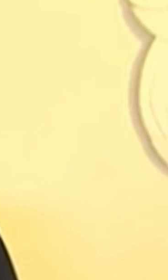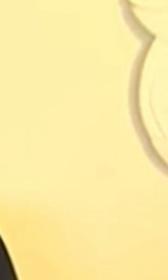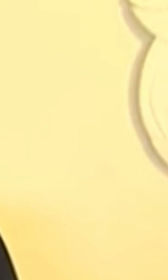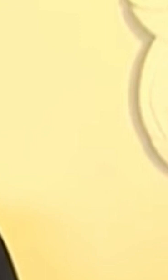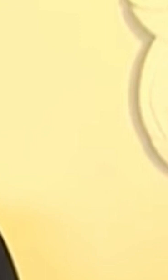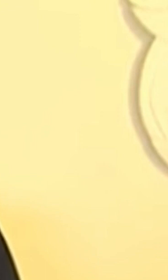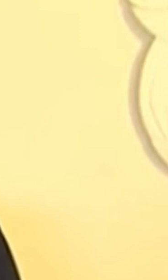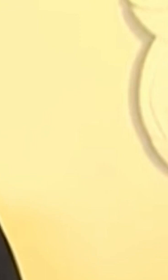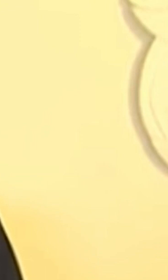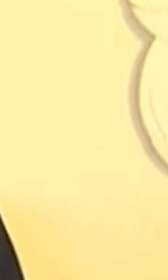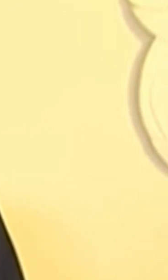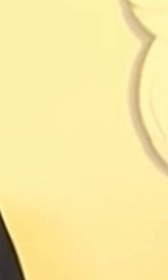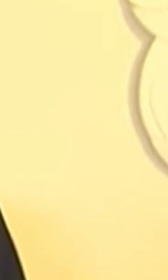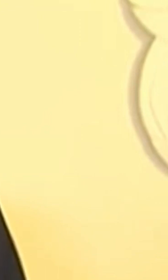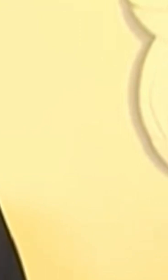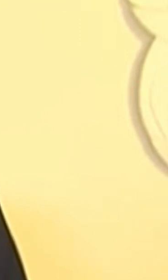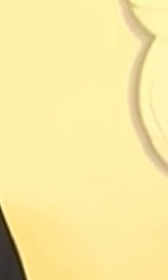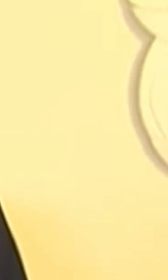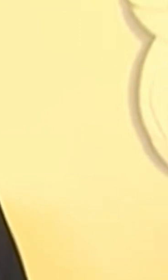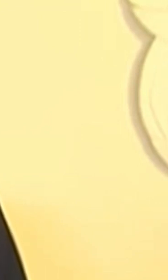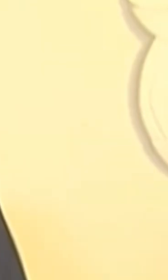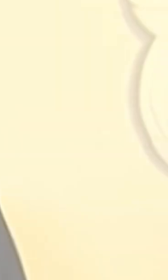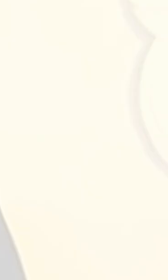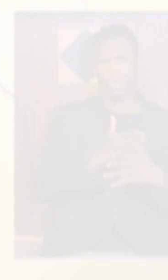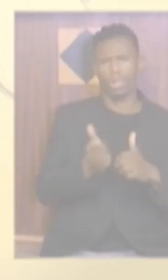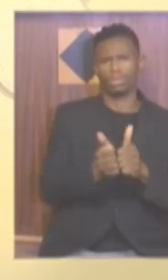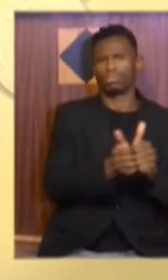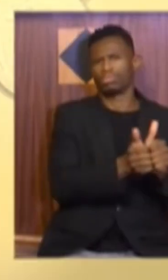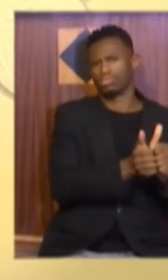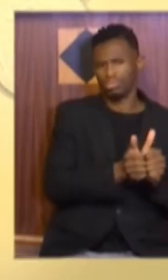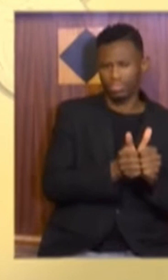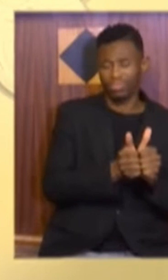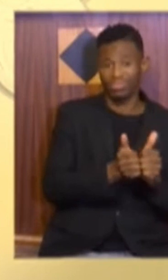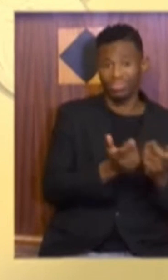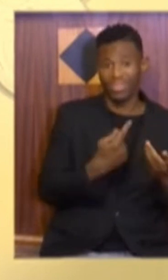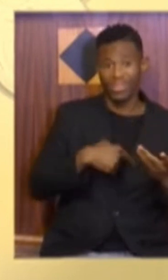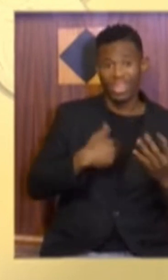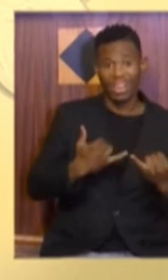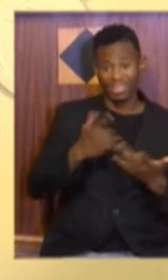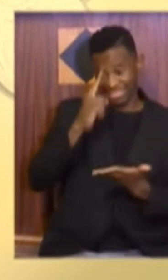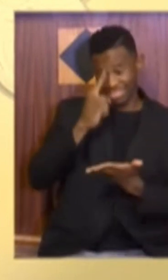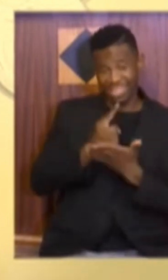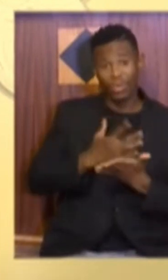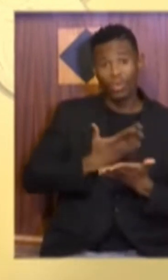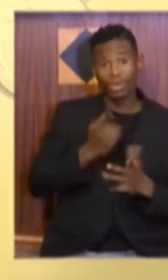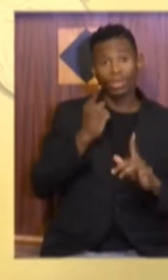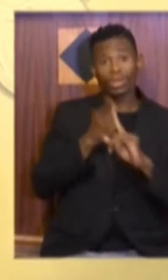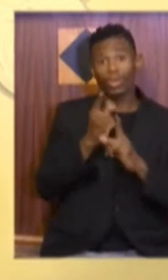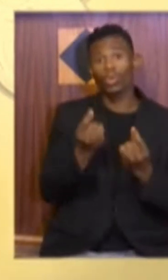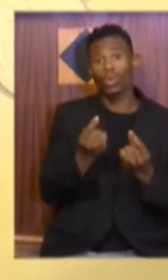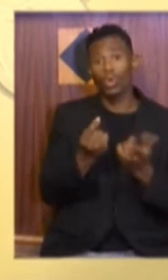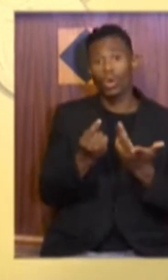tears gatherings are still not allowed. We intend to lift the national state of disaster